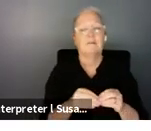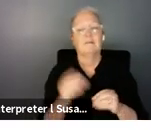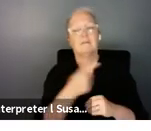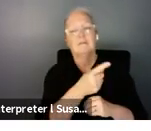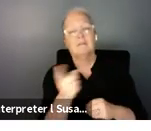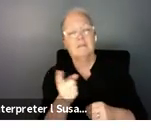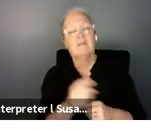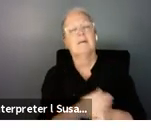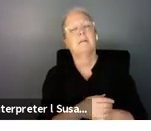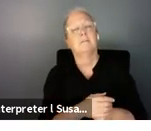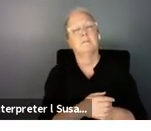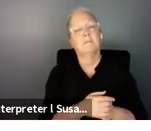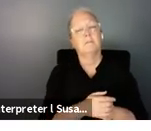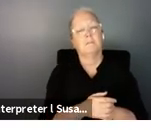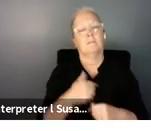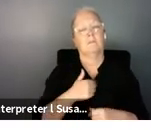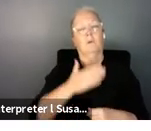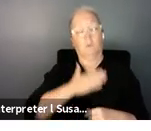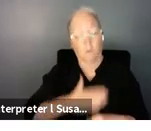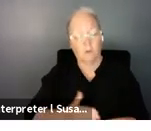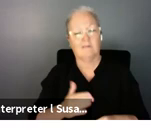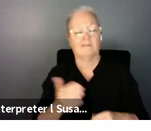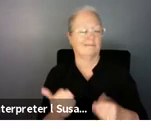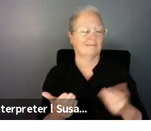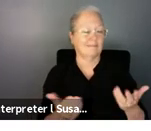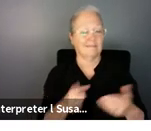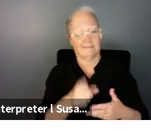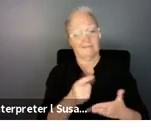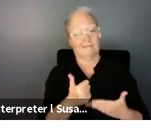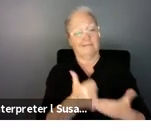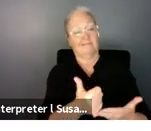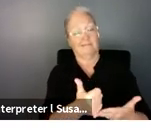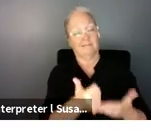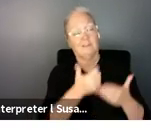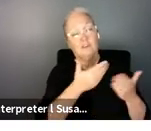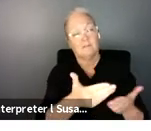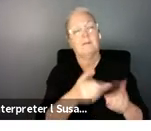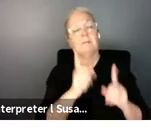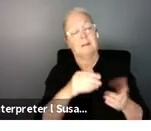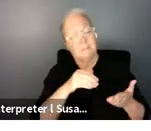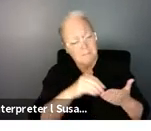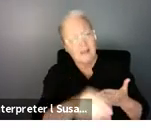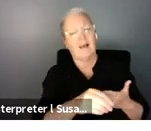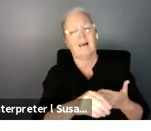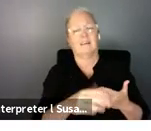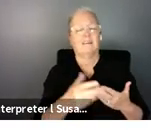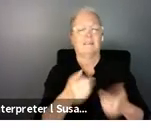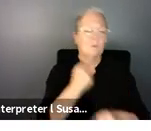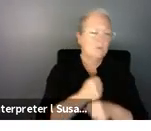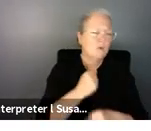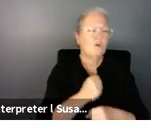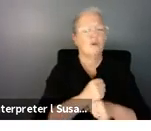recognition that um for this kind of support services this does need to be paid and trained workers is growing